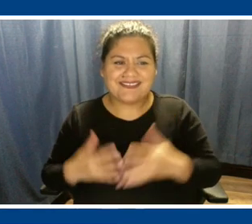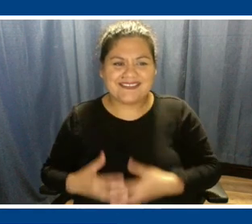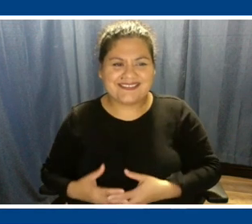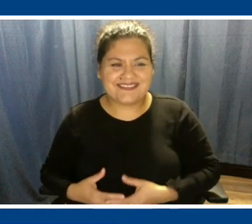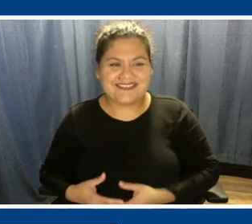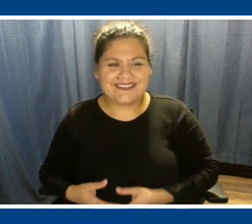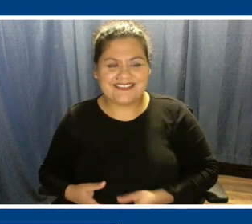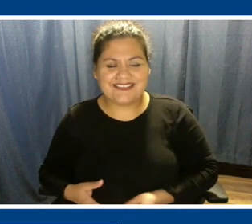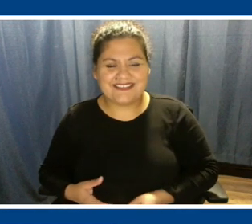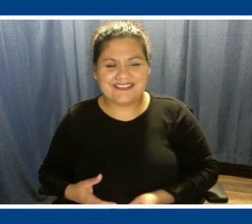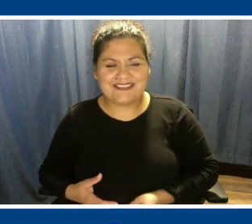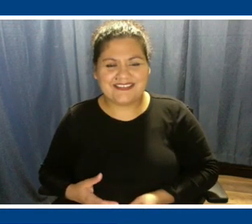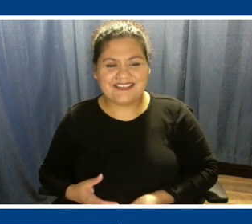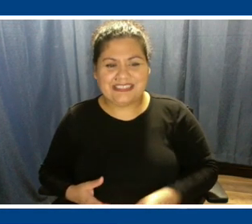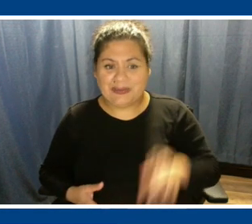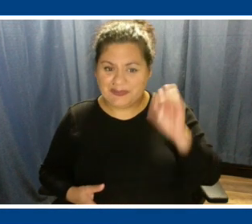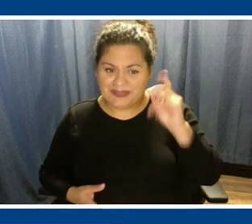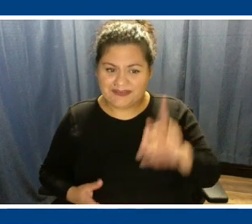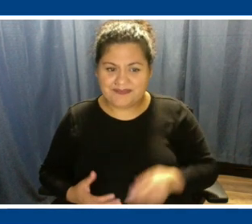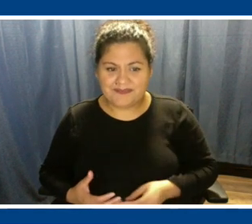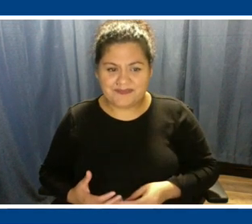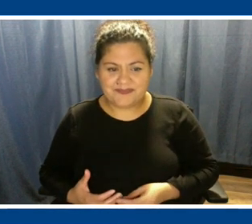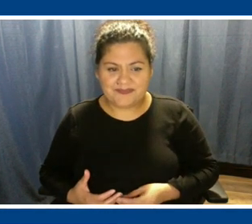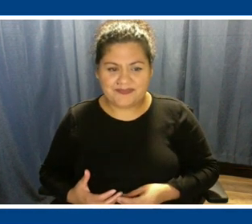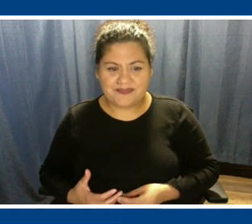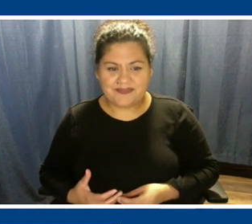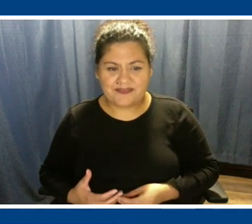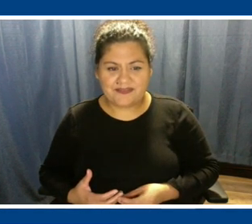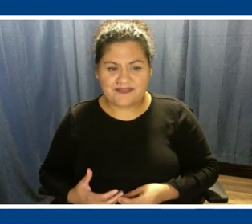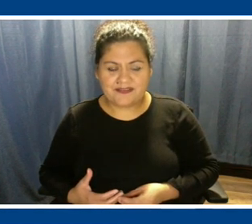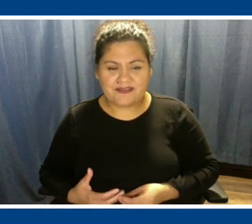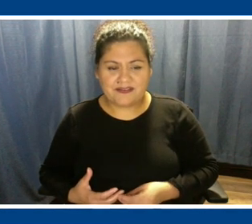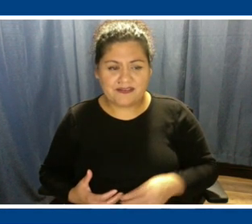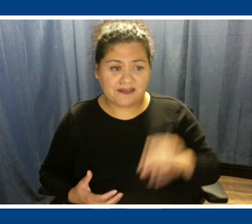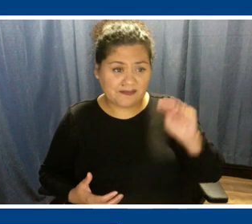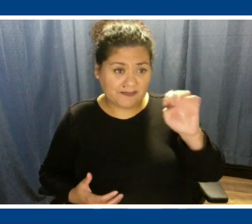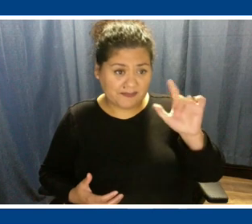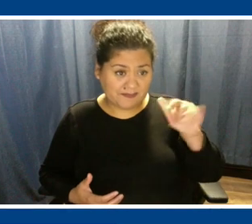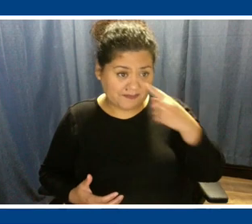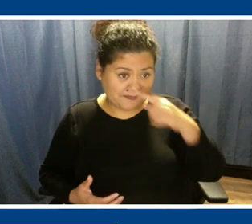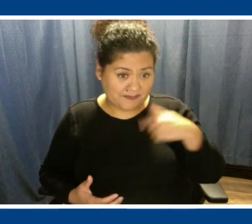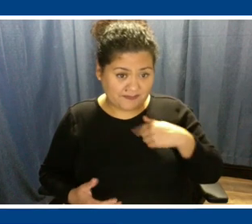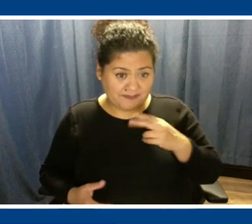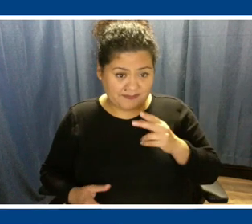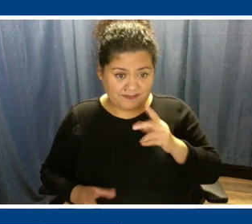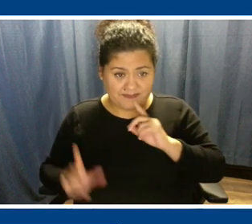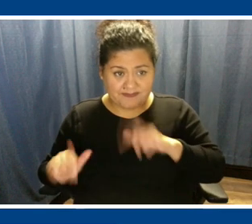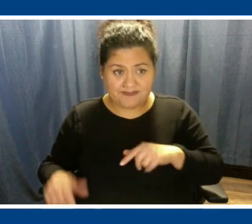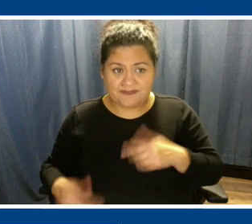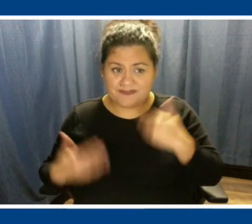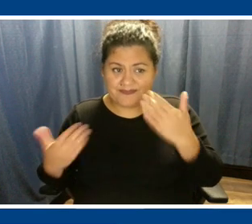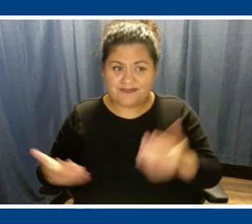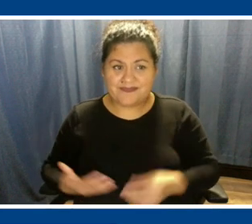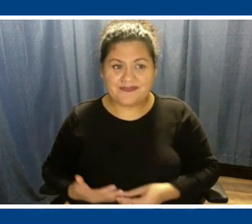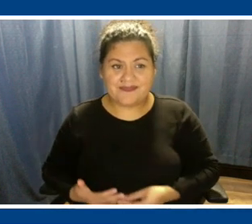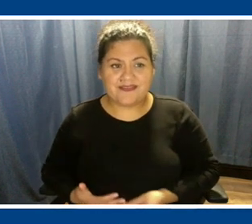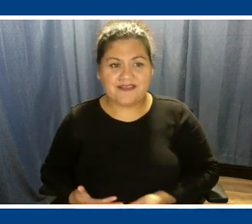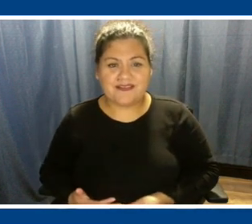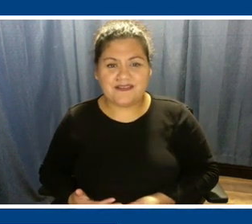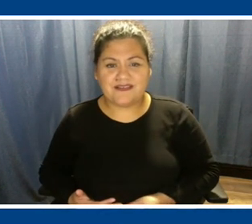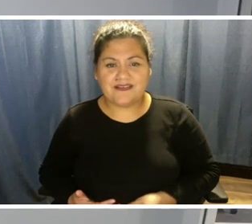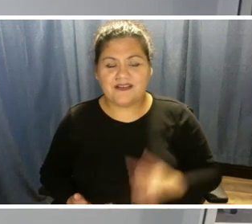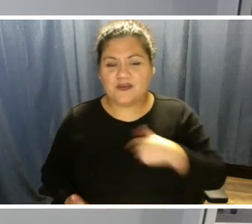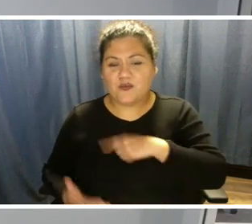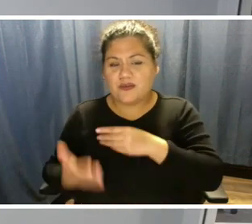Okay. Melissa, if it's okay, I'll jump on that one. So we purchase